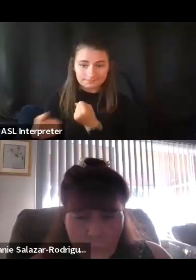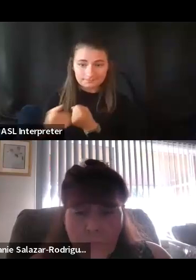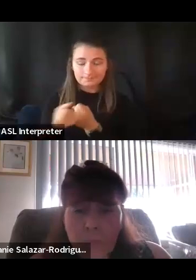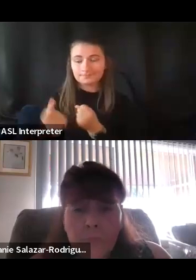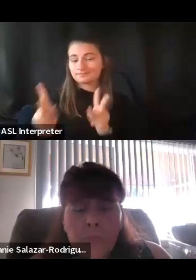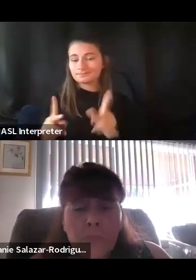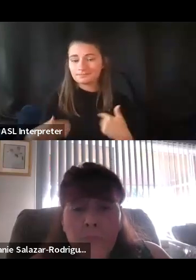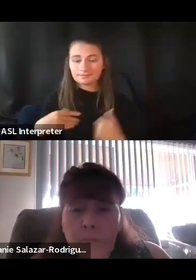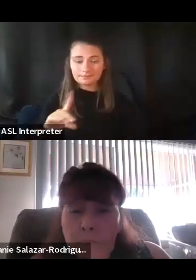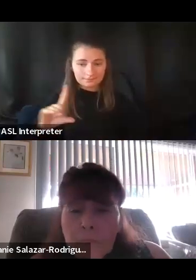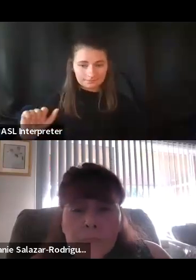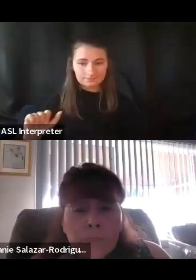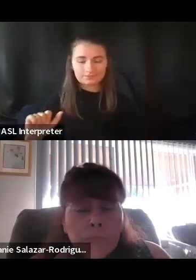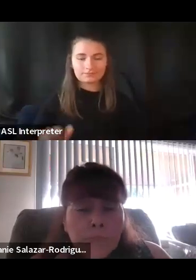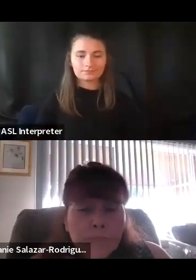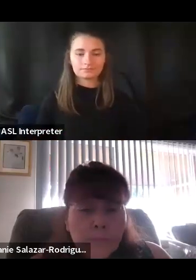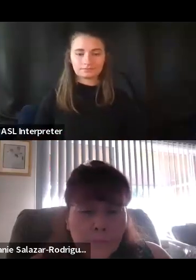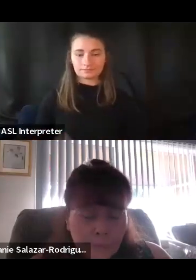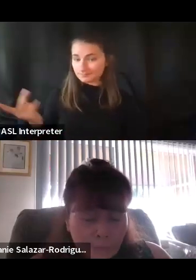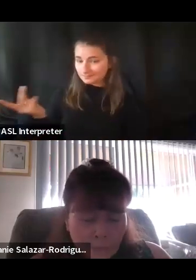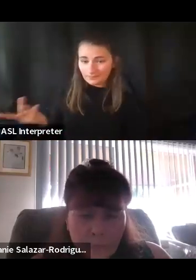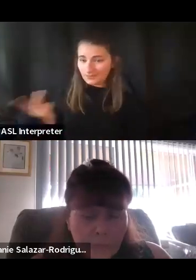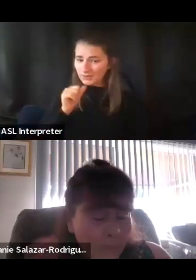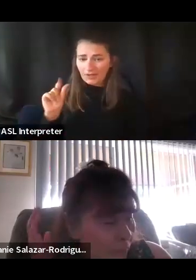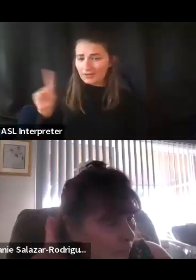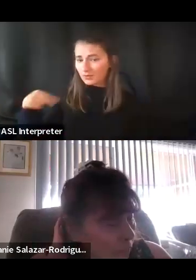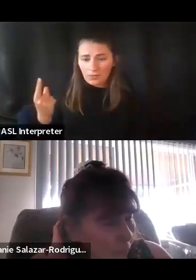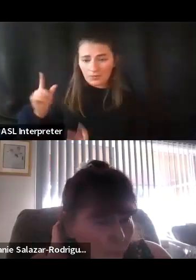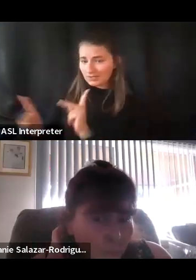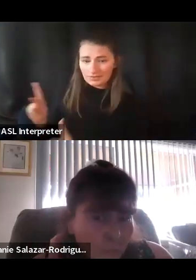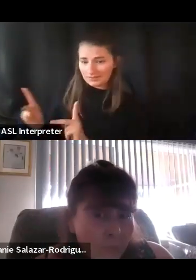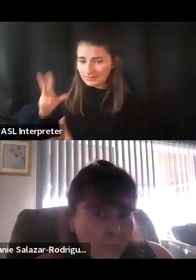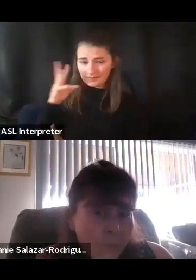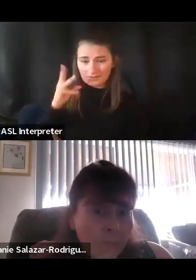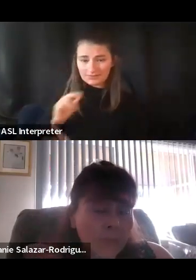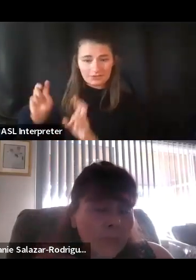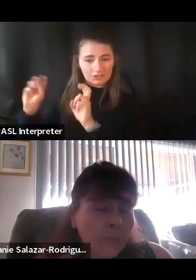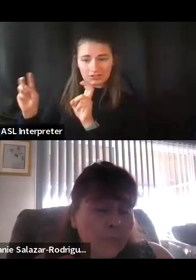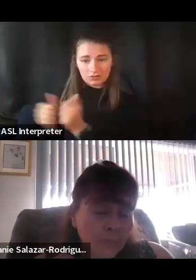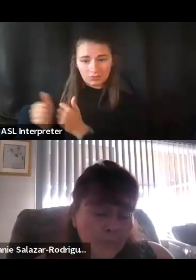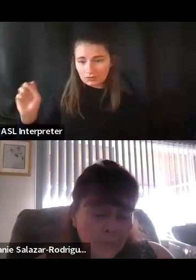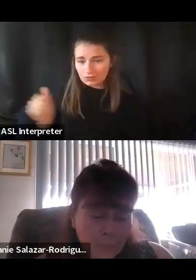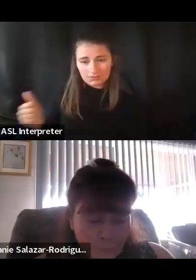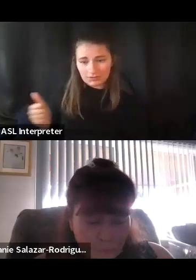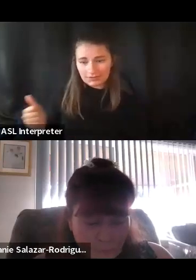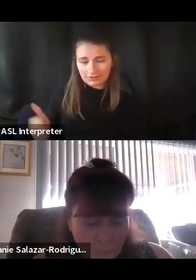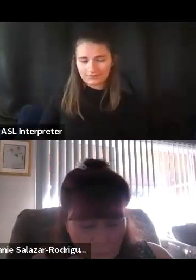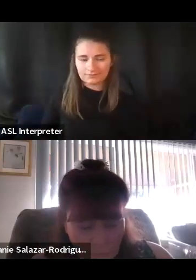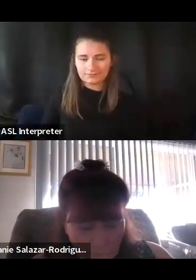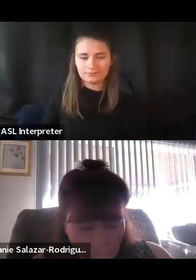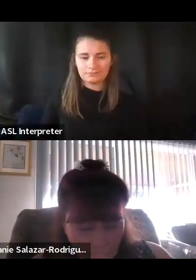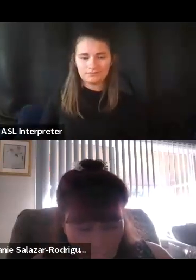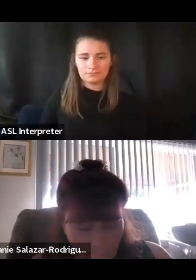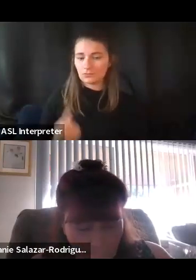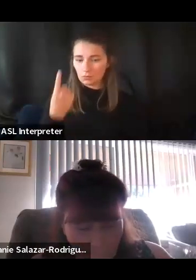disabilities, because us, we're not the only ones that are having trouble with transportation. You know, that's